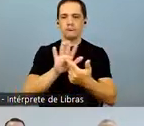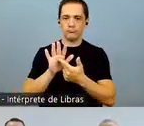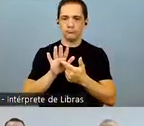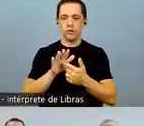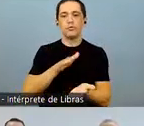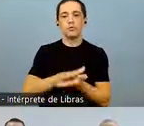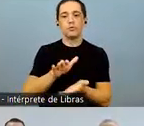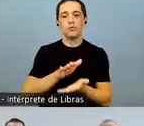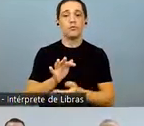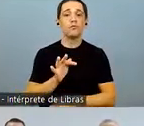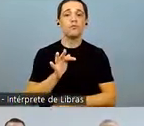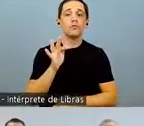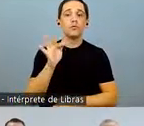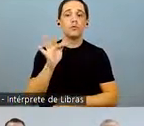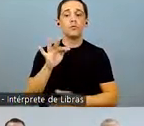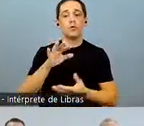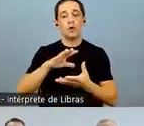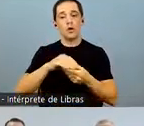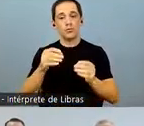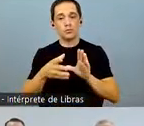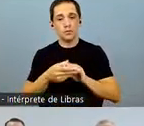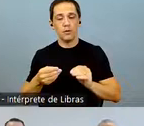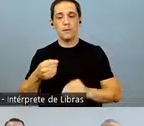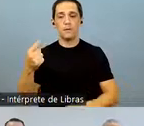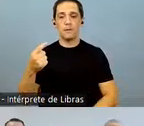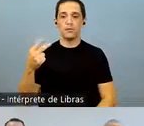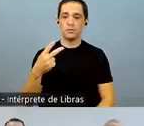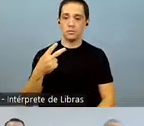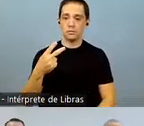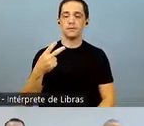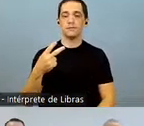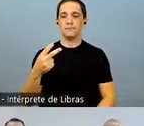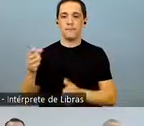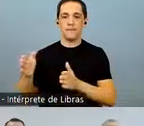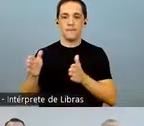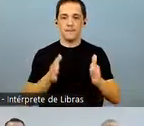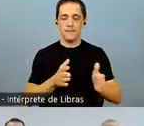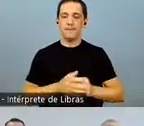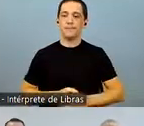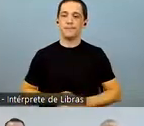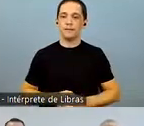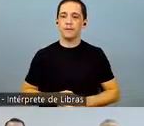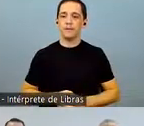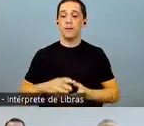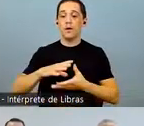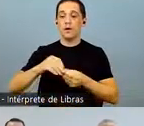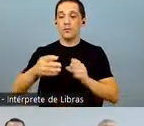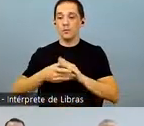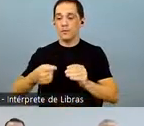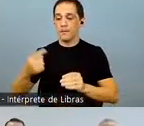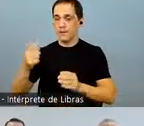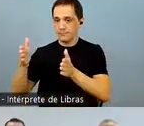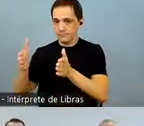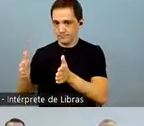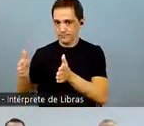transparency, we are adjusting the estimated yields of cotton first and second crop and second corn crop.